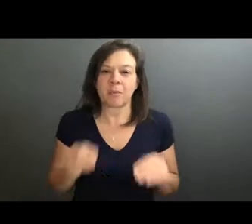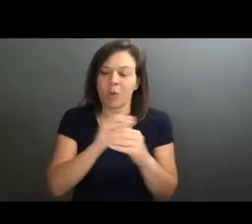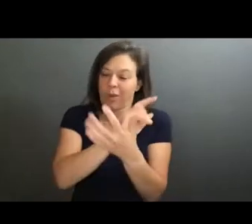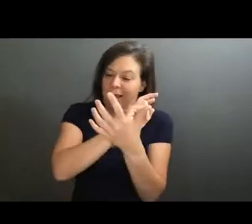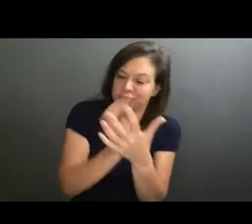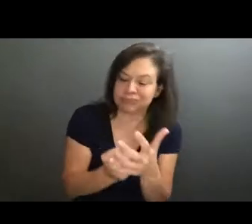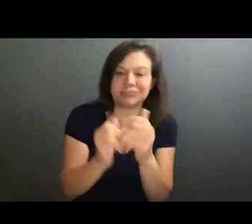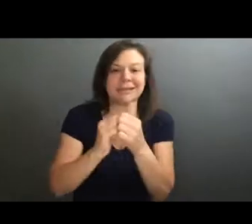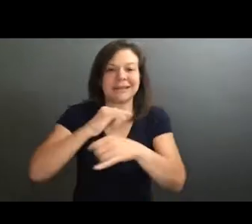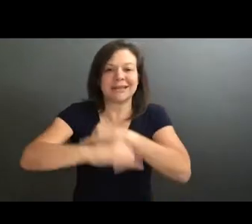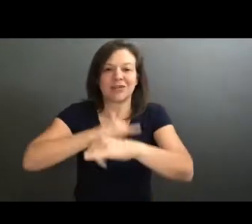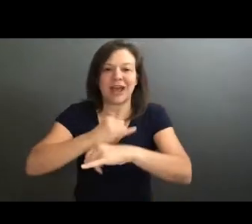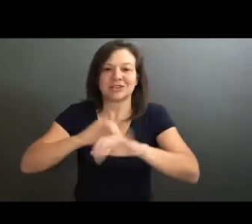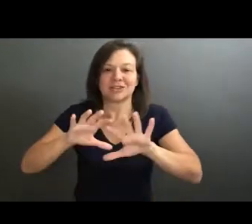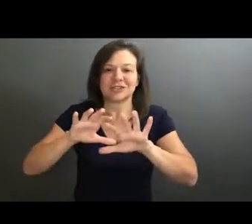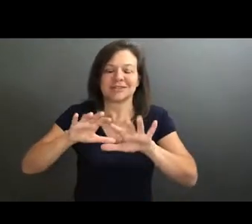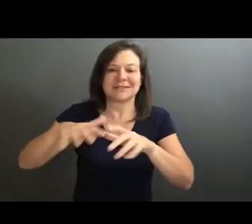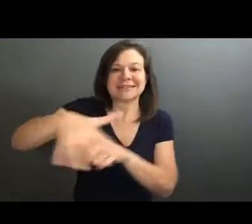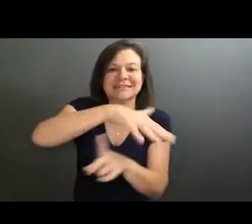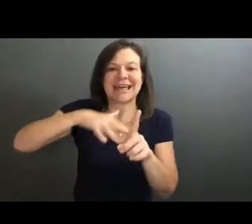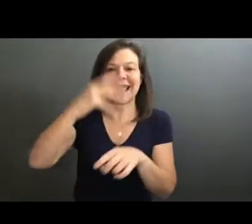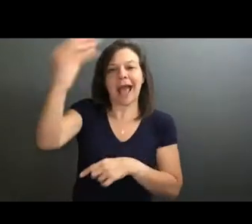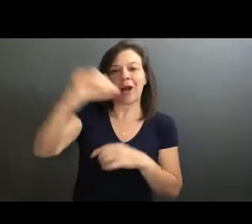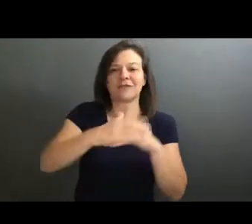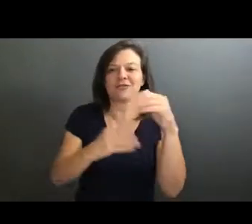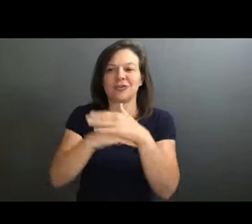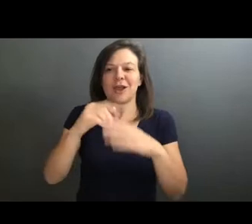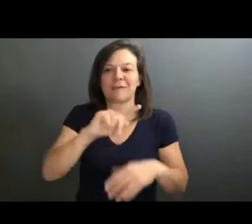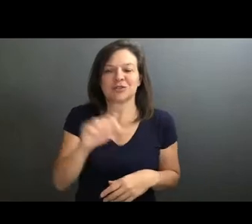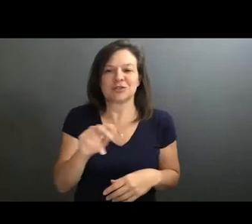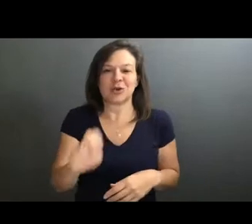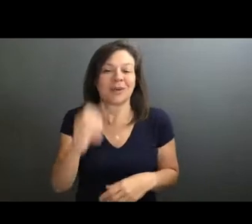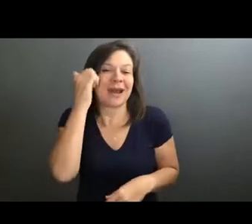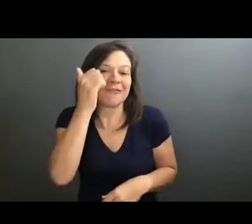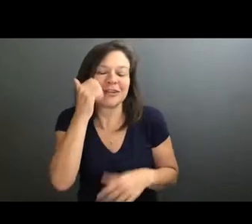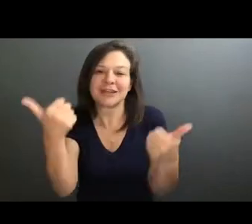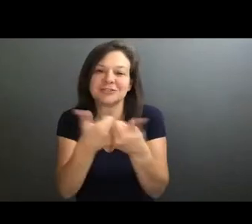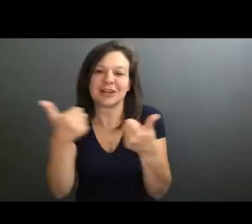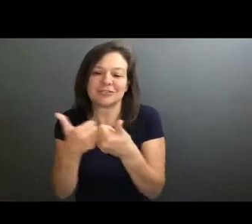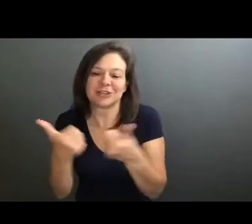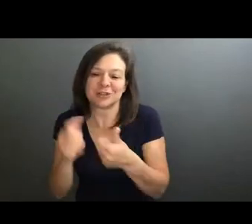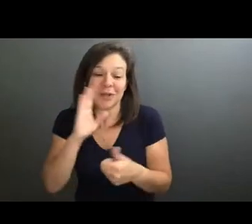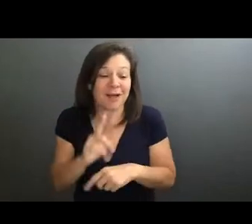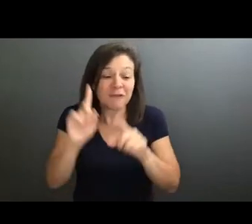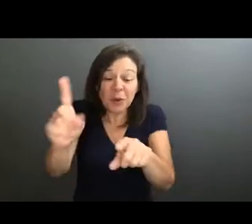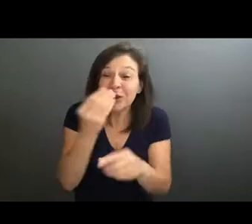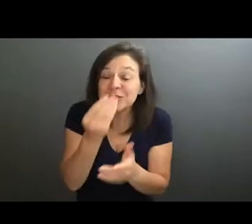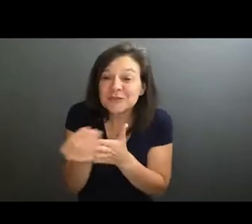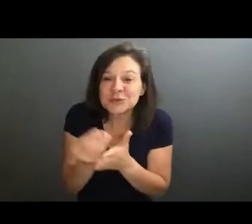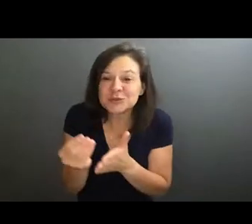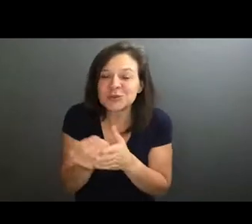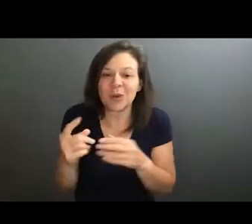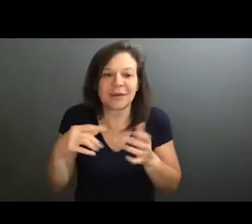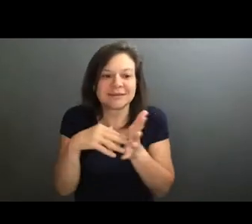international setting, or kind of out of your comfort zone, every day, you're going to be challenged, even from the grocery store to studying and